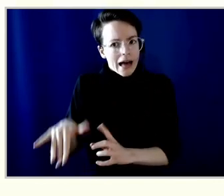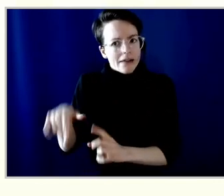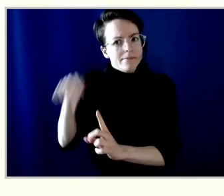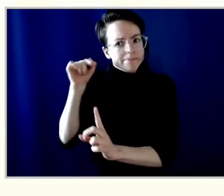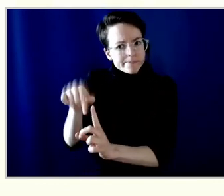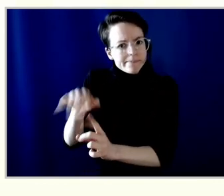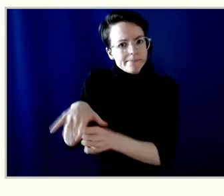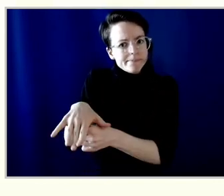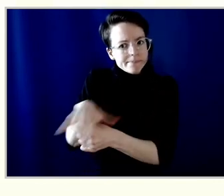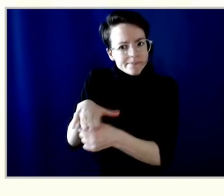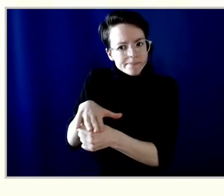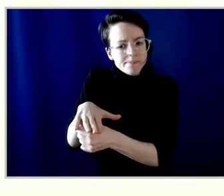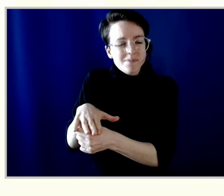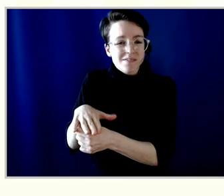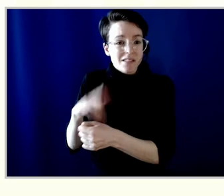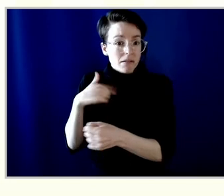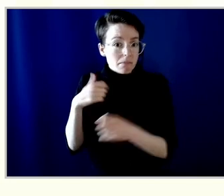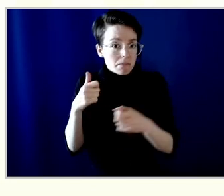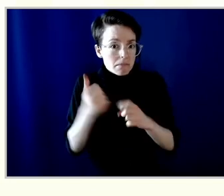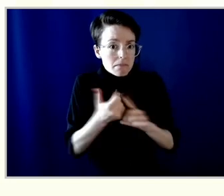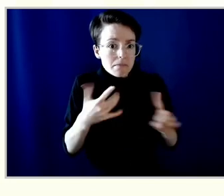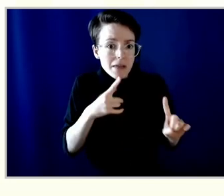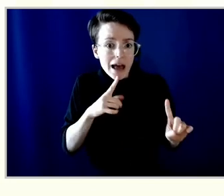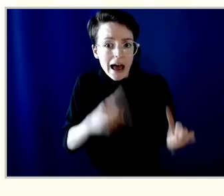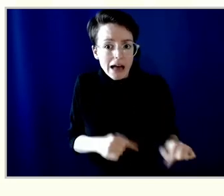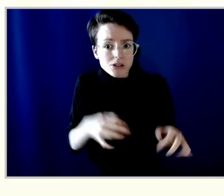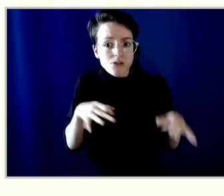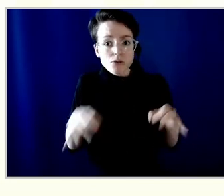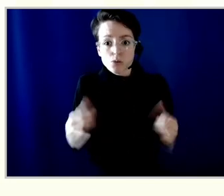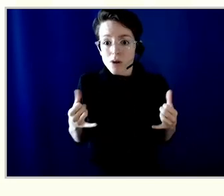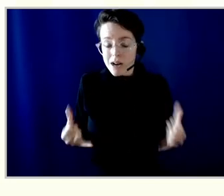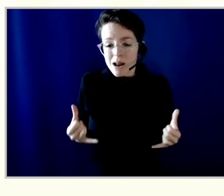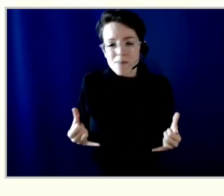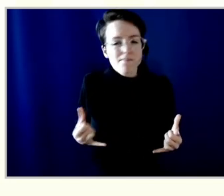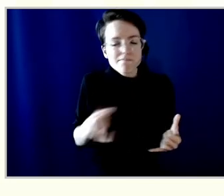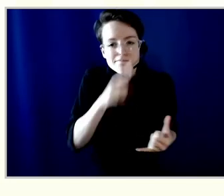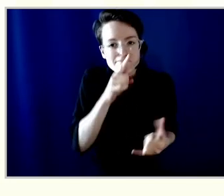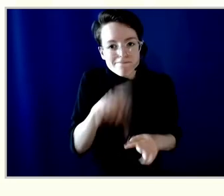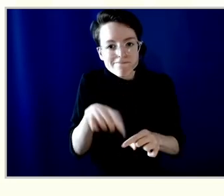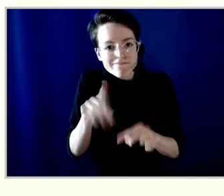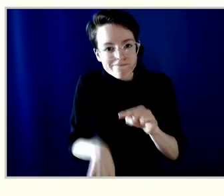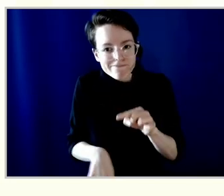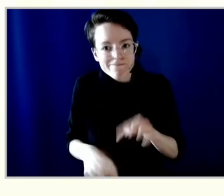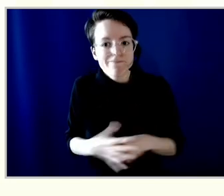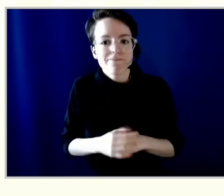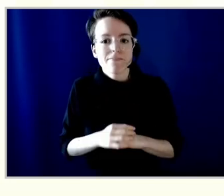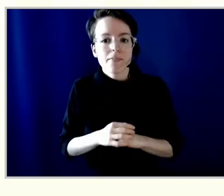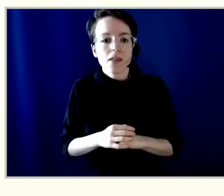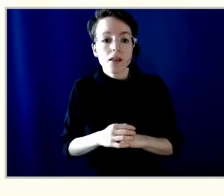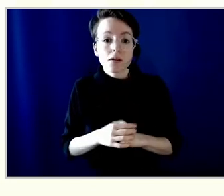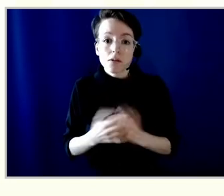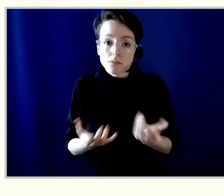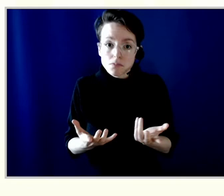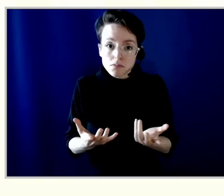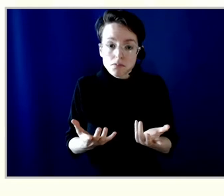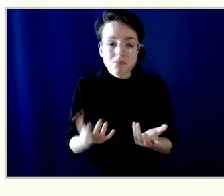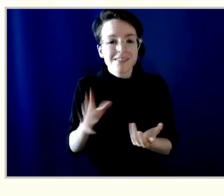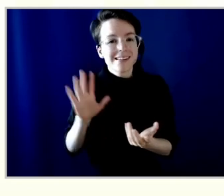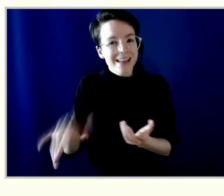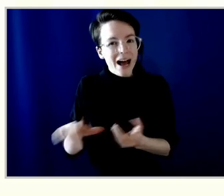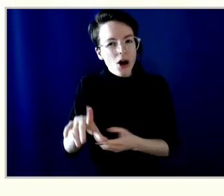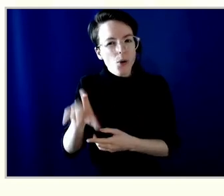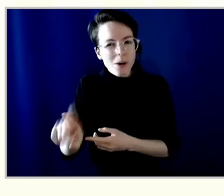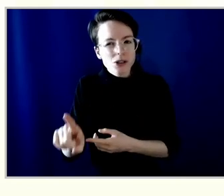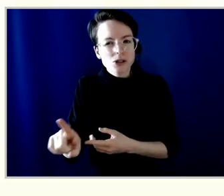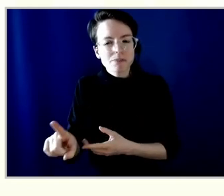what's happening with that specific location if others are taking that on. But certainly, I think it's a good opportunity with the question to talk